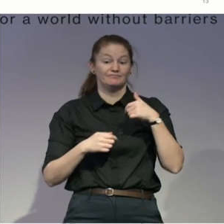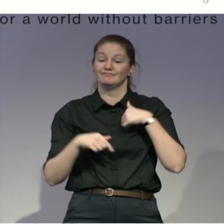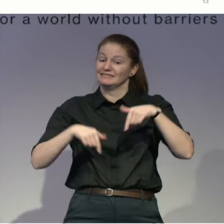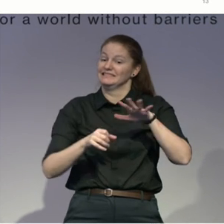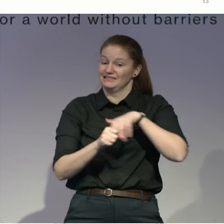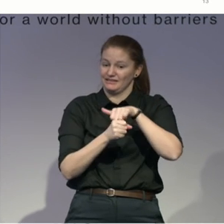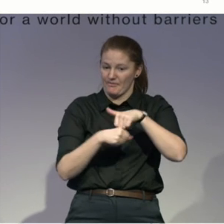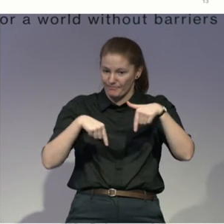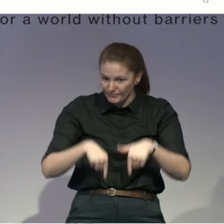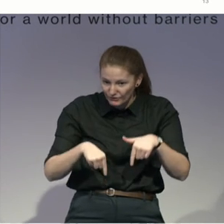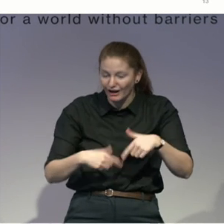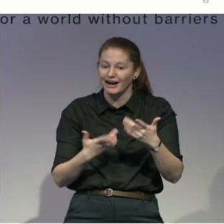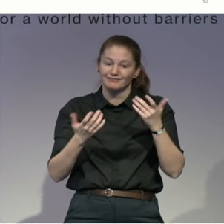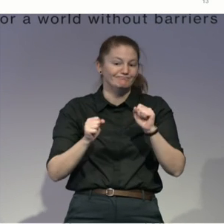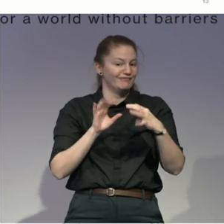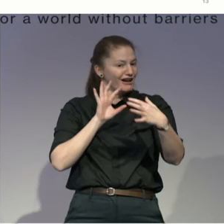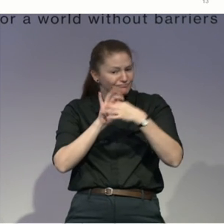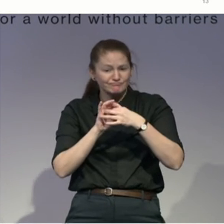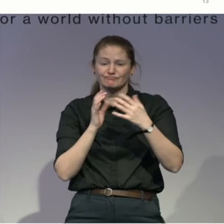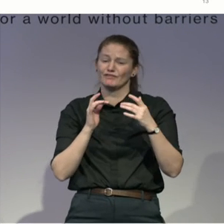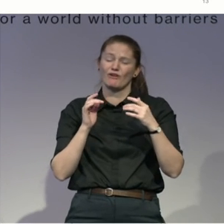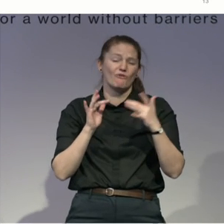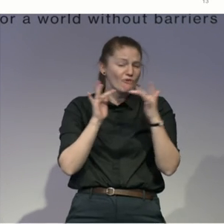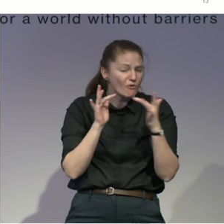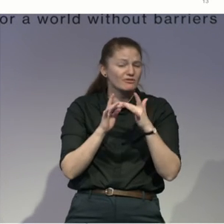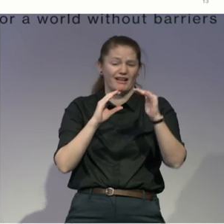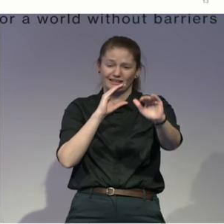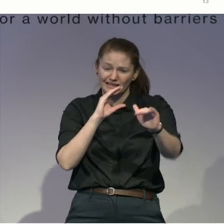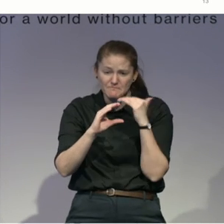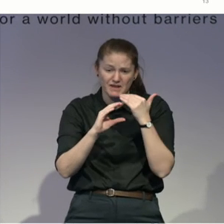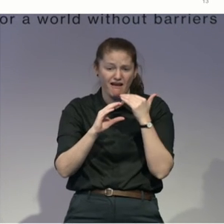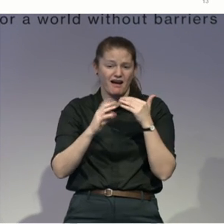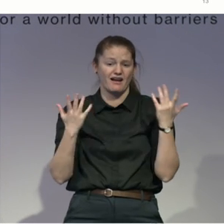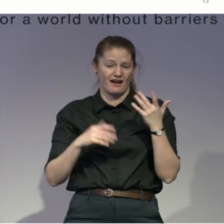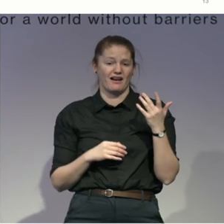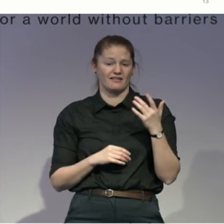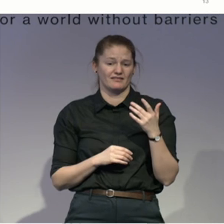contact me, throw me an email, reach out to me on LinkedIn, Twitter, etc. We can always discuss more, right?